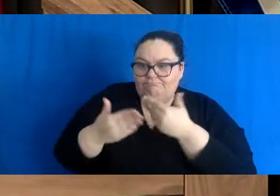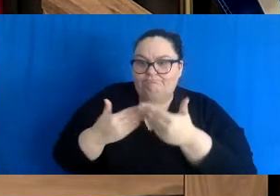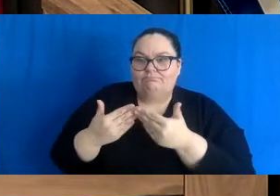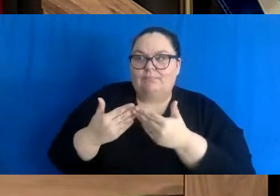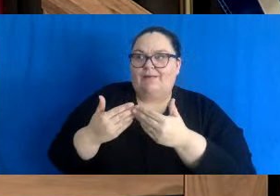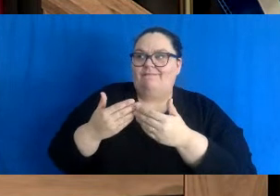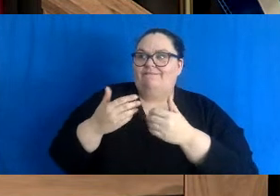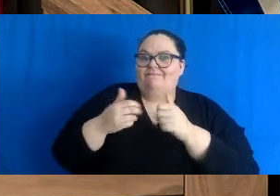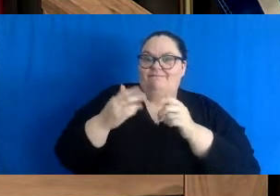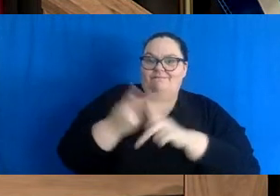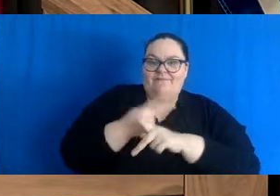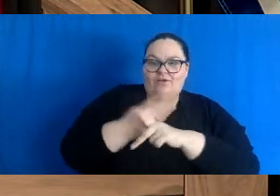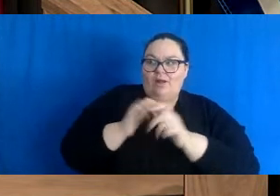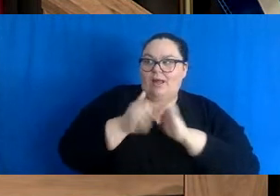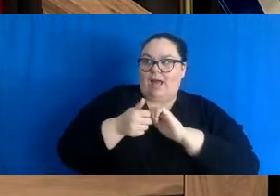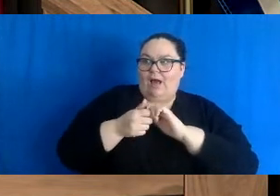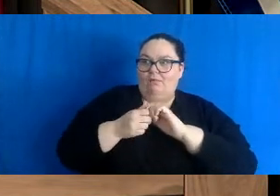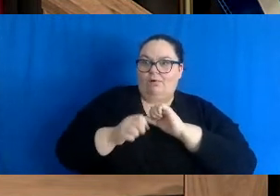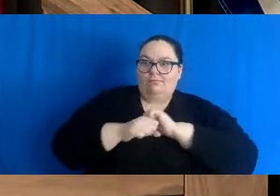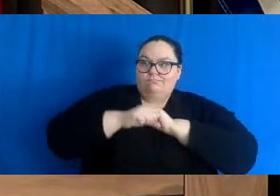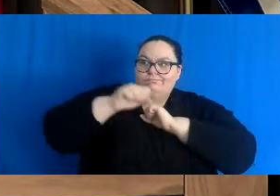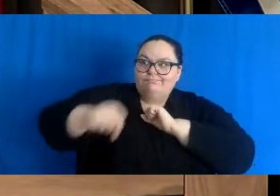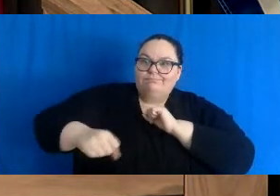sustainable solutions as we move forward.